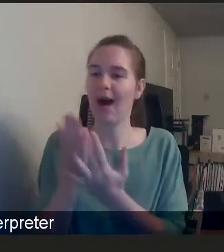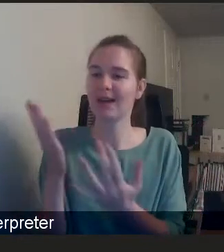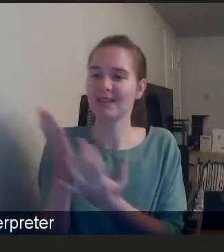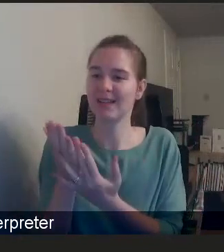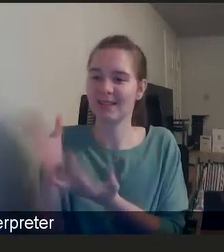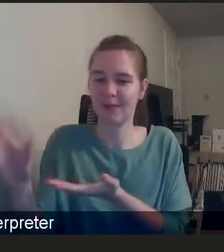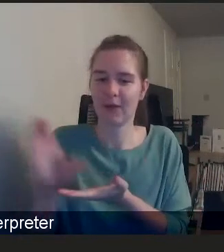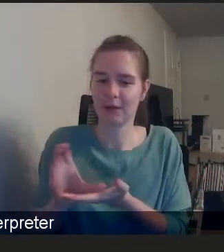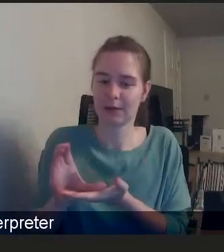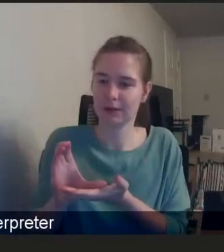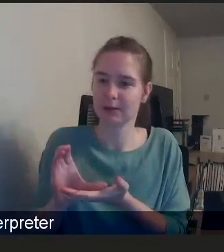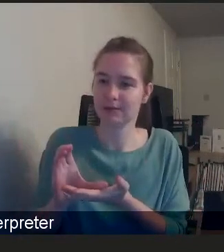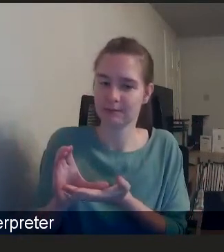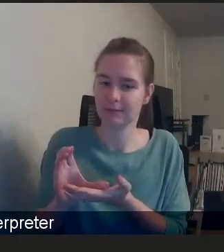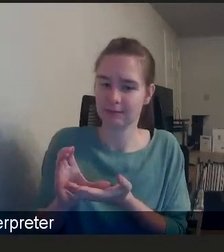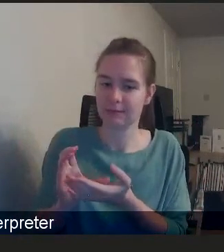funding.